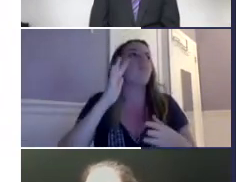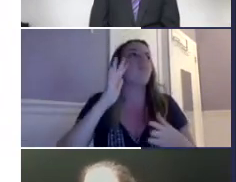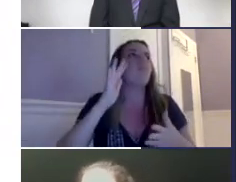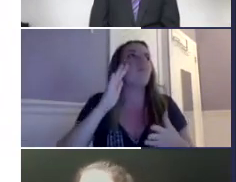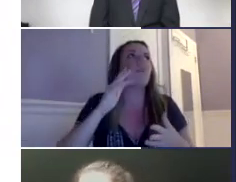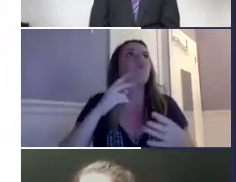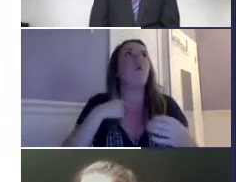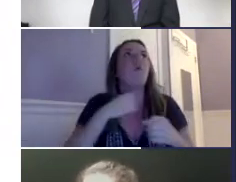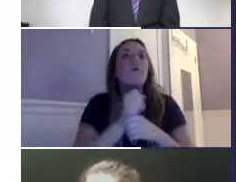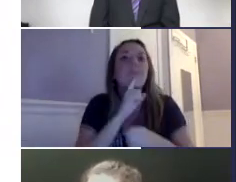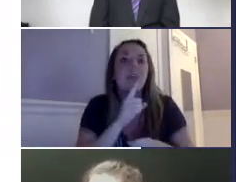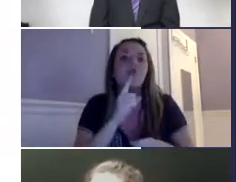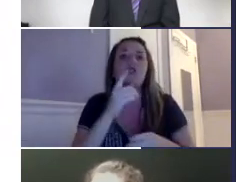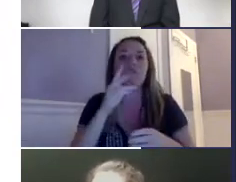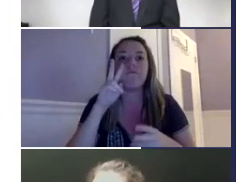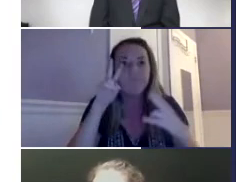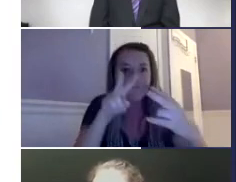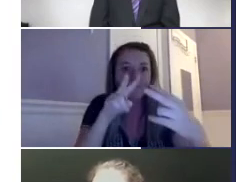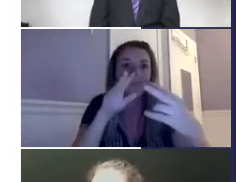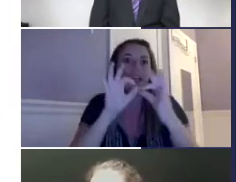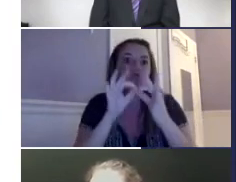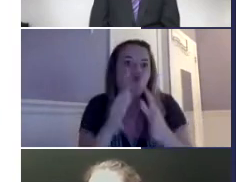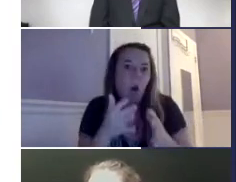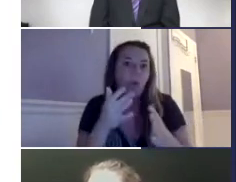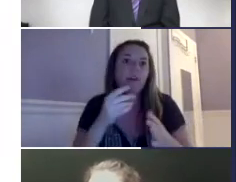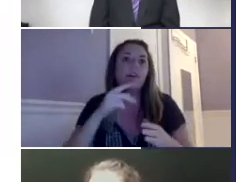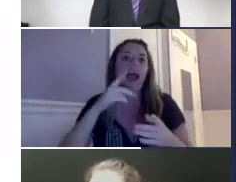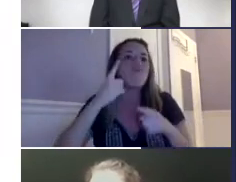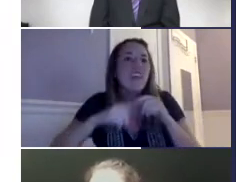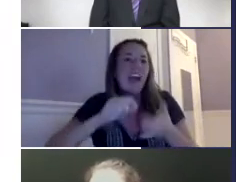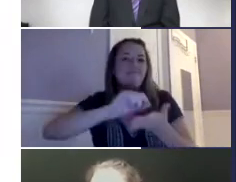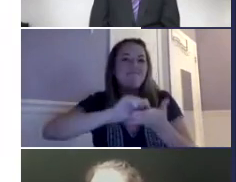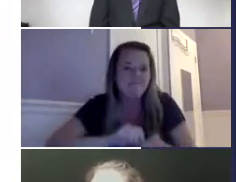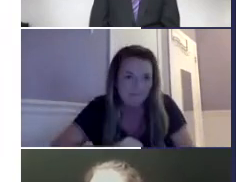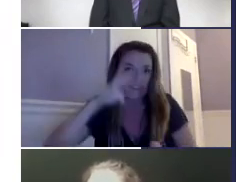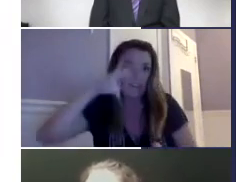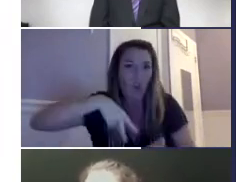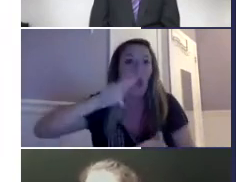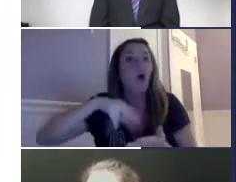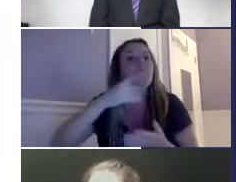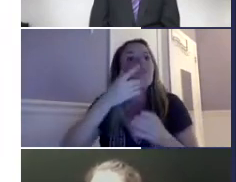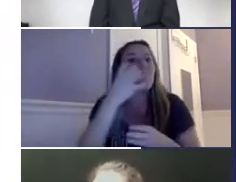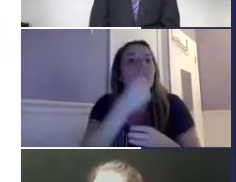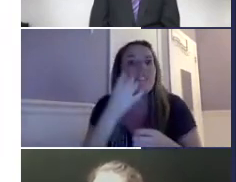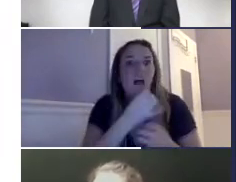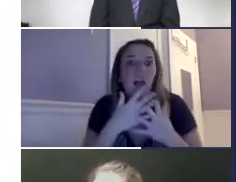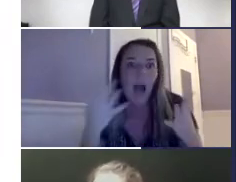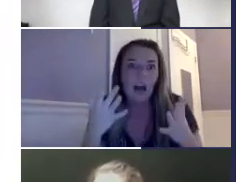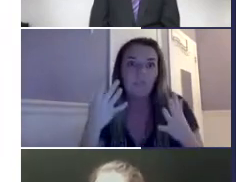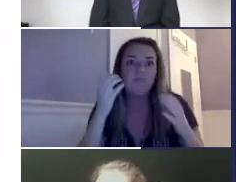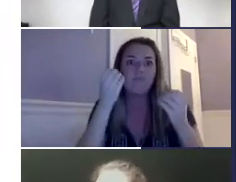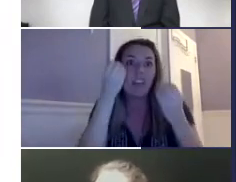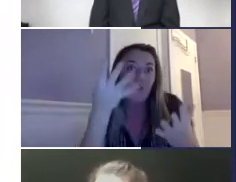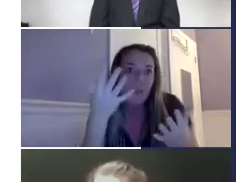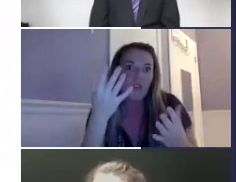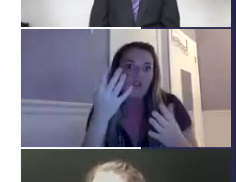well, it's a lot harder for that to happen. So really you need to make sure that they can see the interpreter. They need to make sure they can see the teacher. So they can't really look up